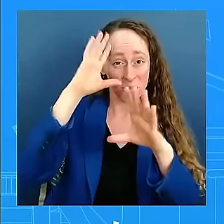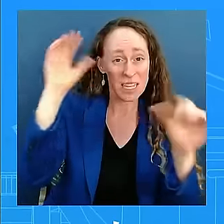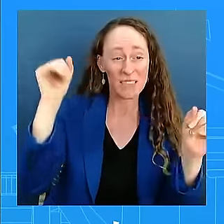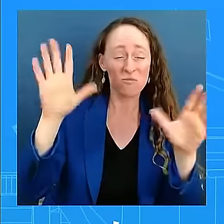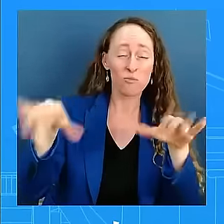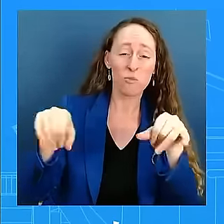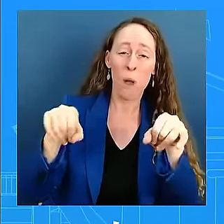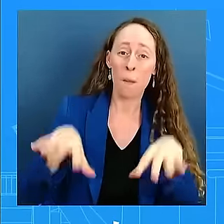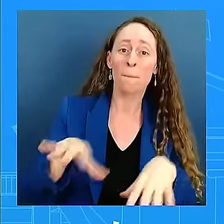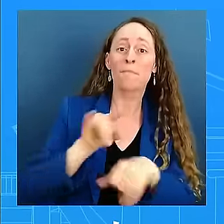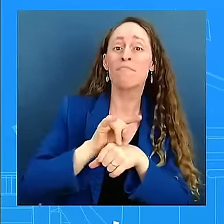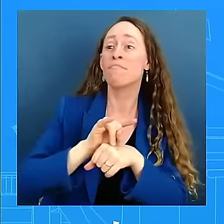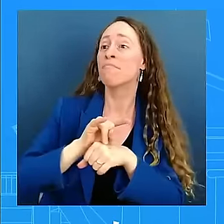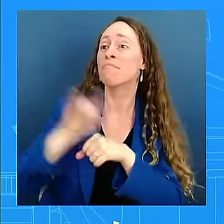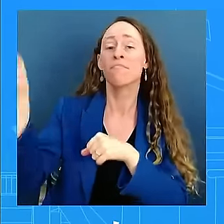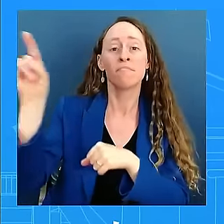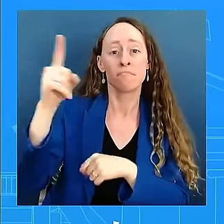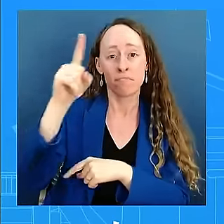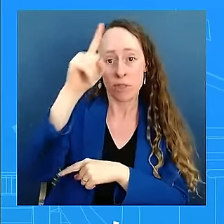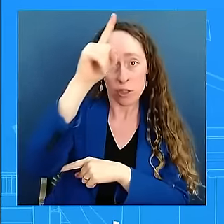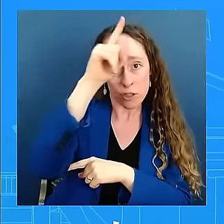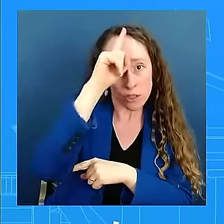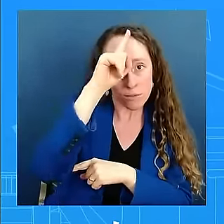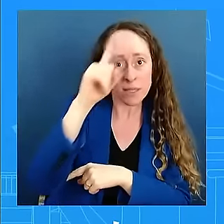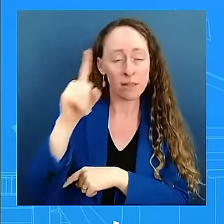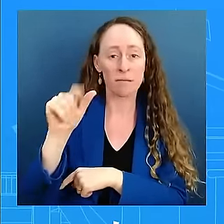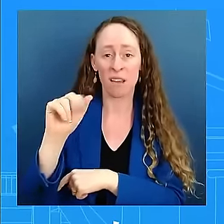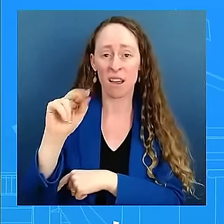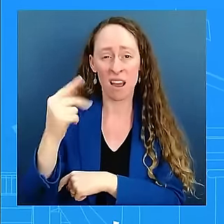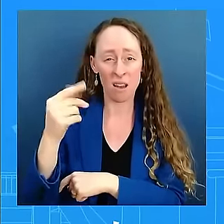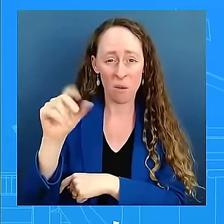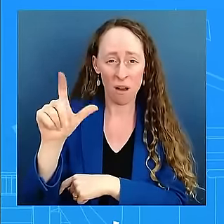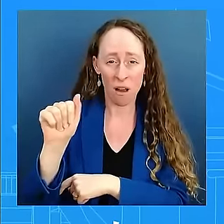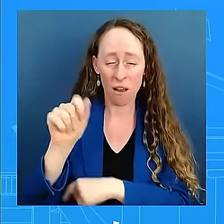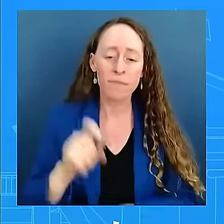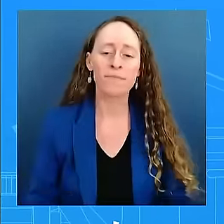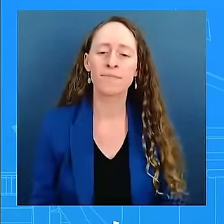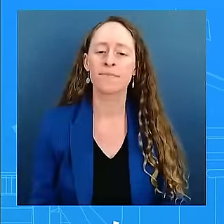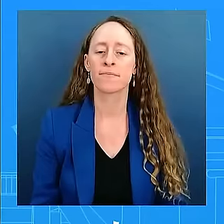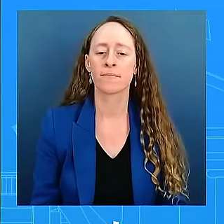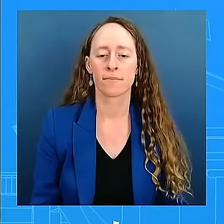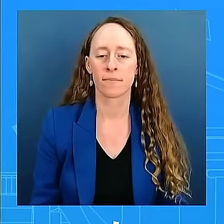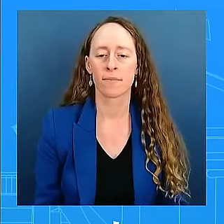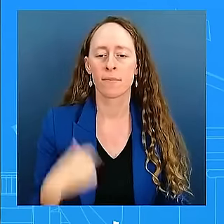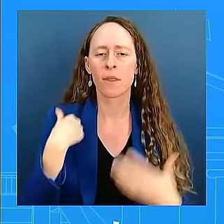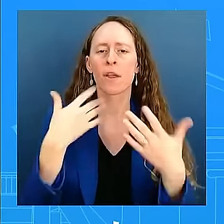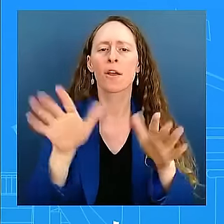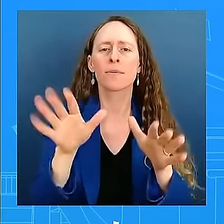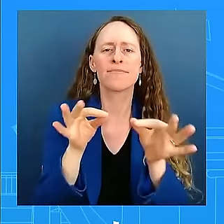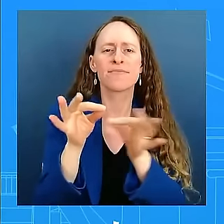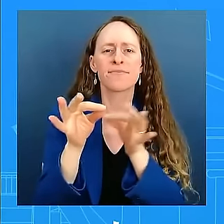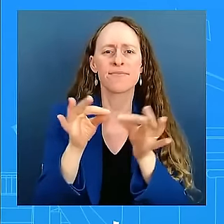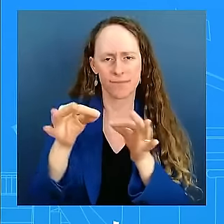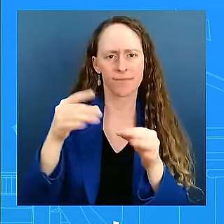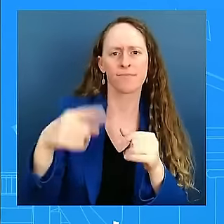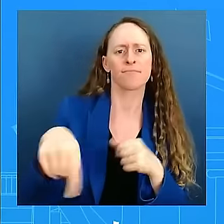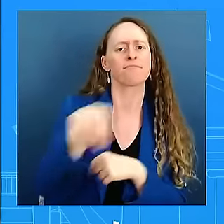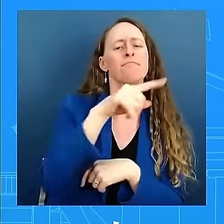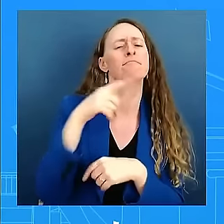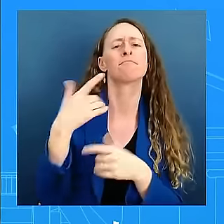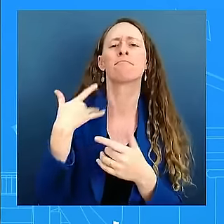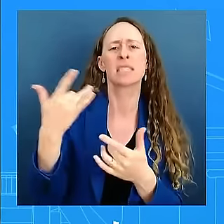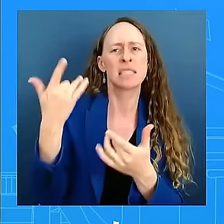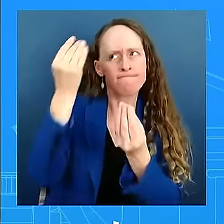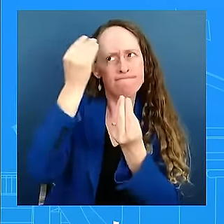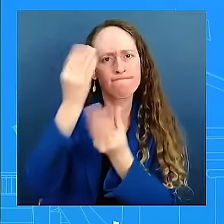closely. I just talked about how he's gotten updates about the hurricane and obviously continuing to get updates on what is